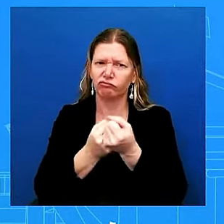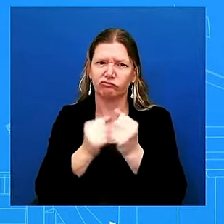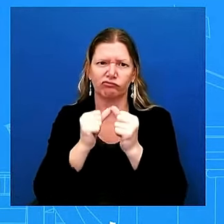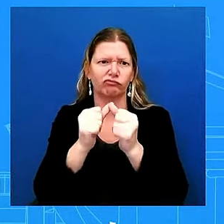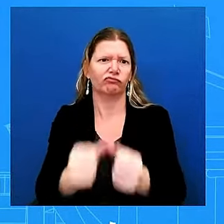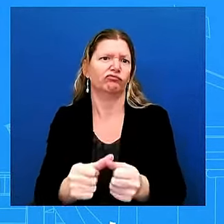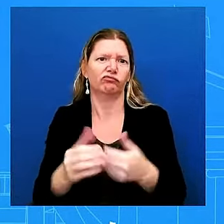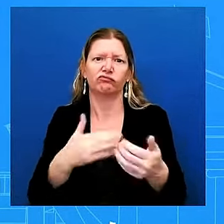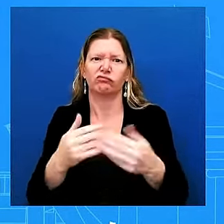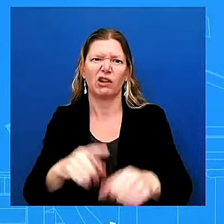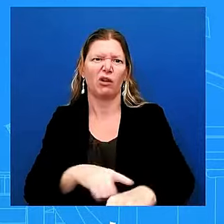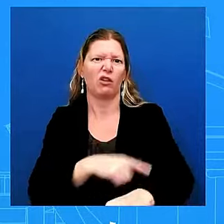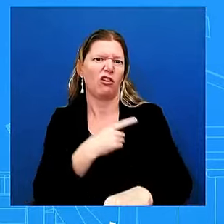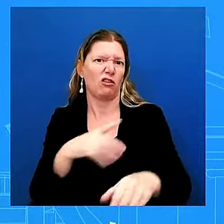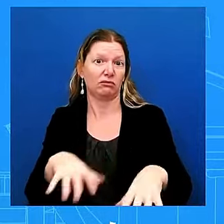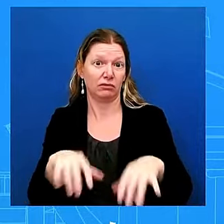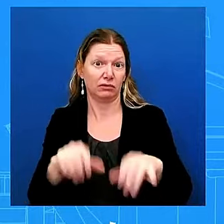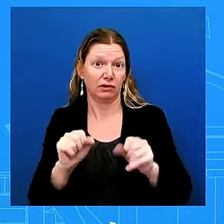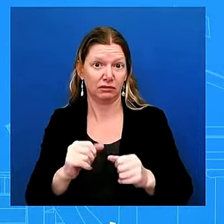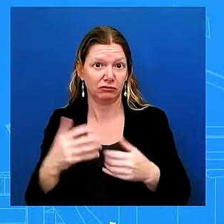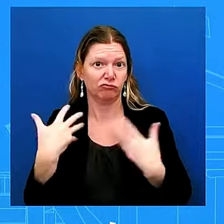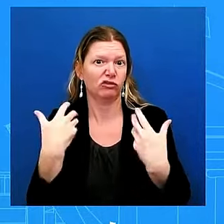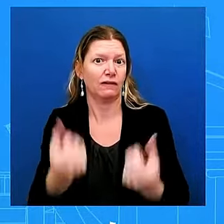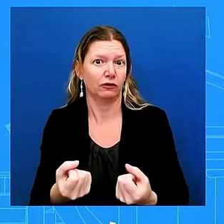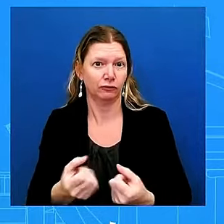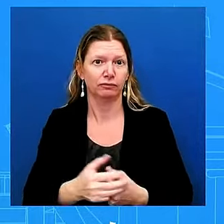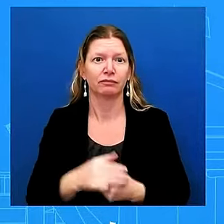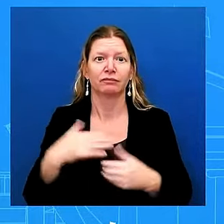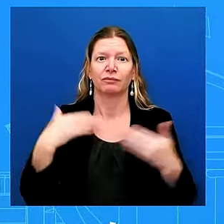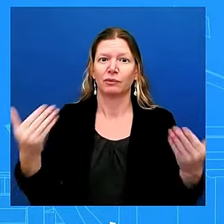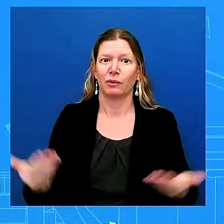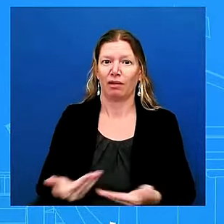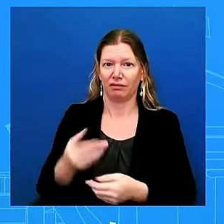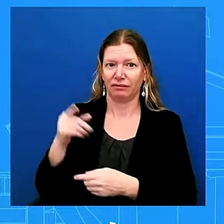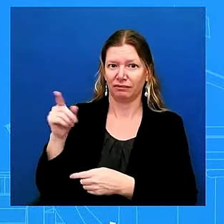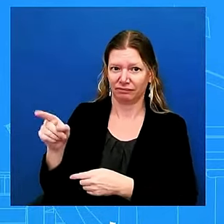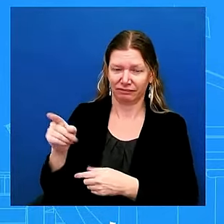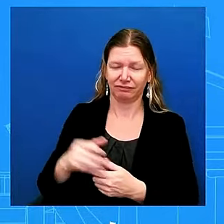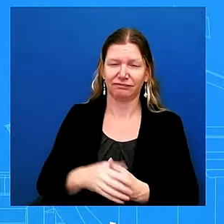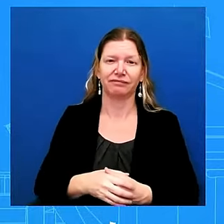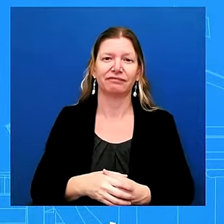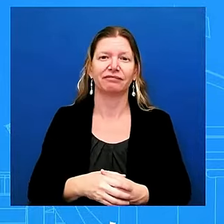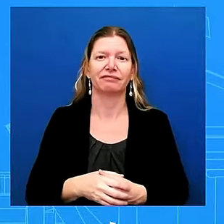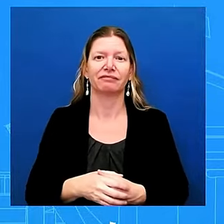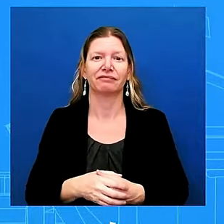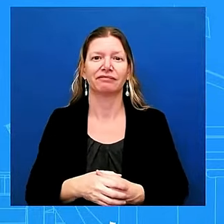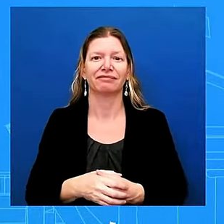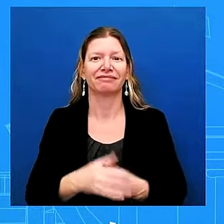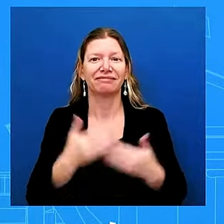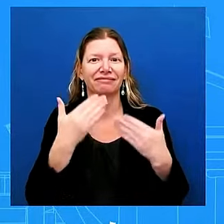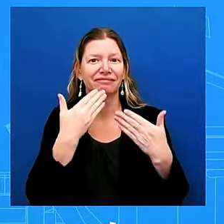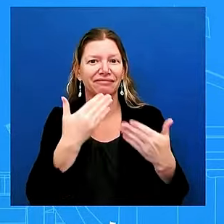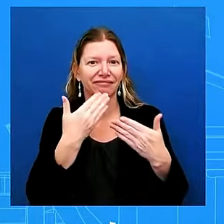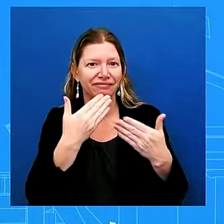kareen i'm going to move that a little bit kareen why don't i do this